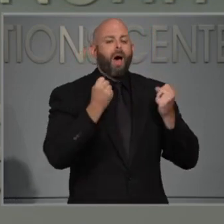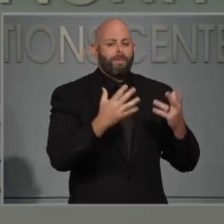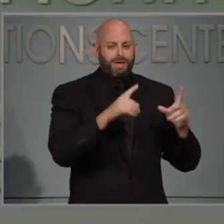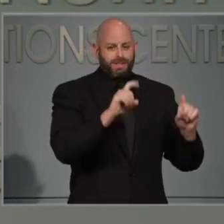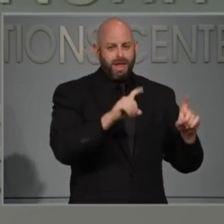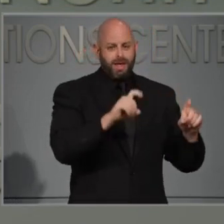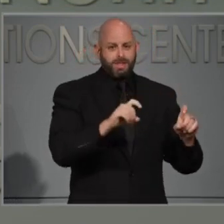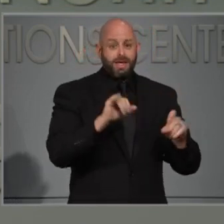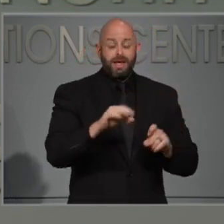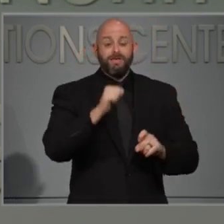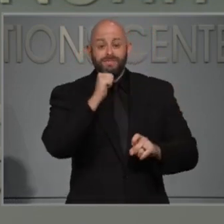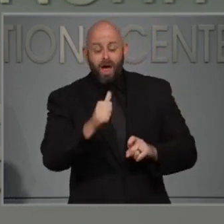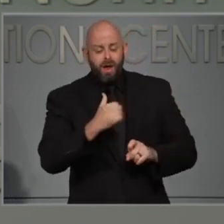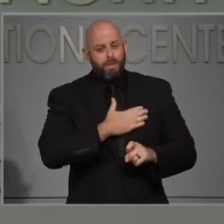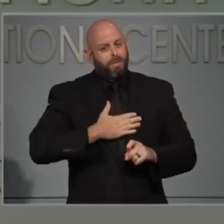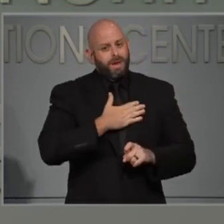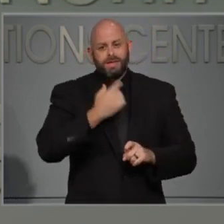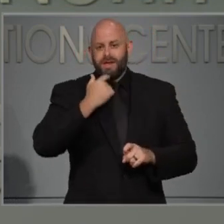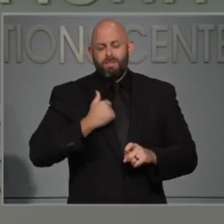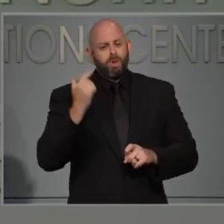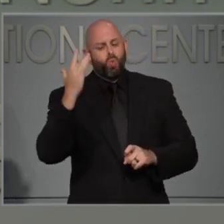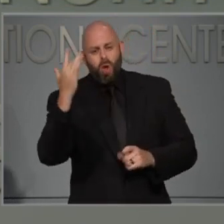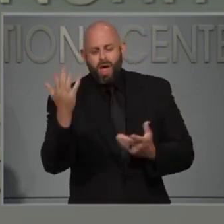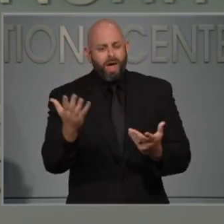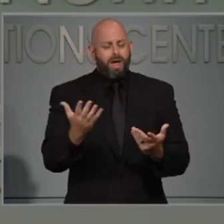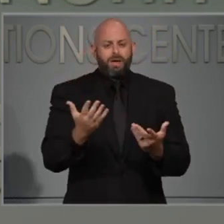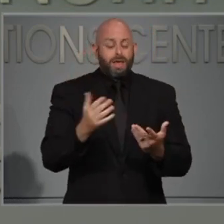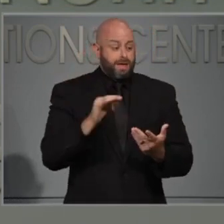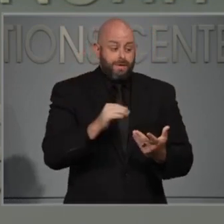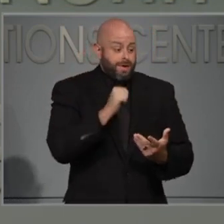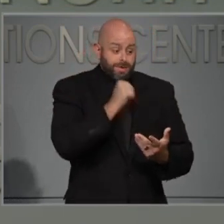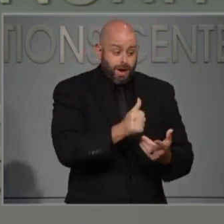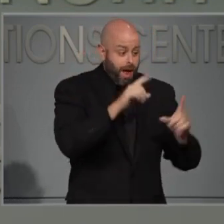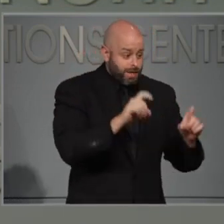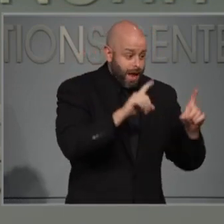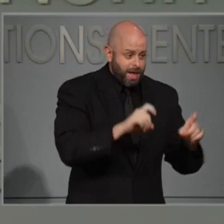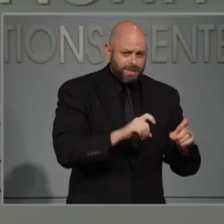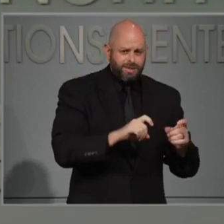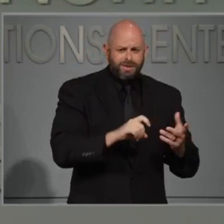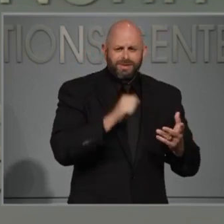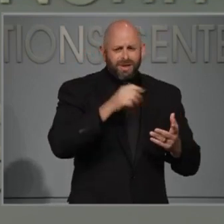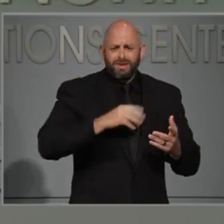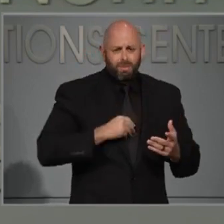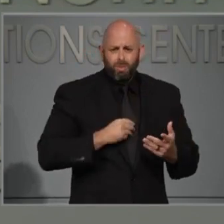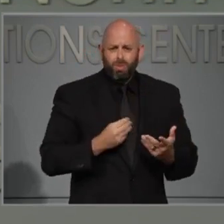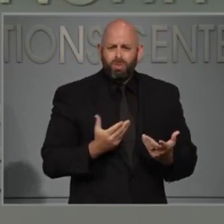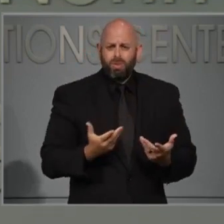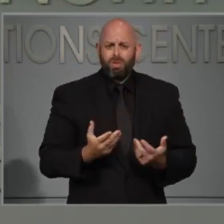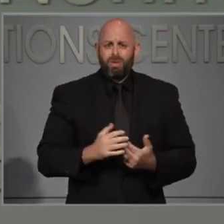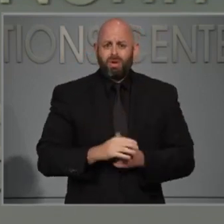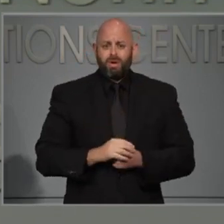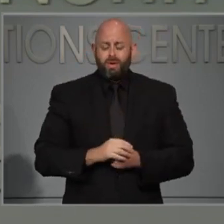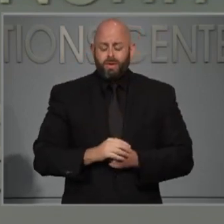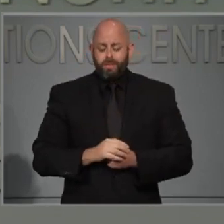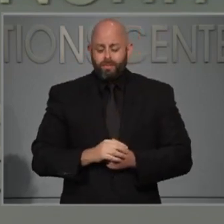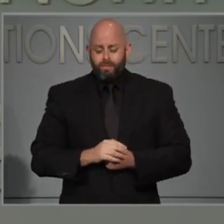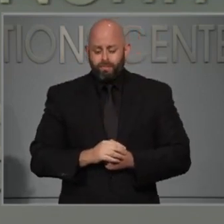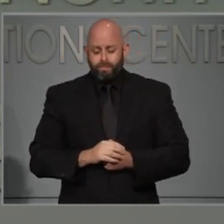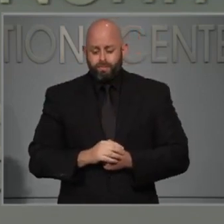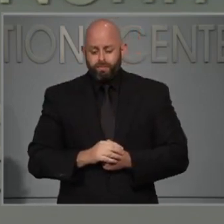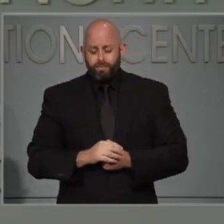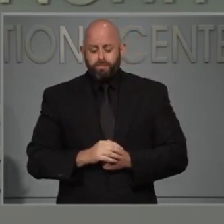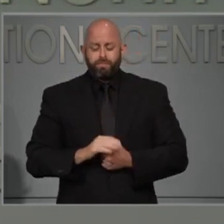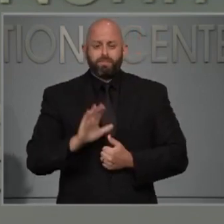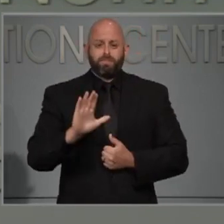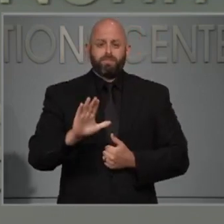If not, please tell me why. And do you think this is acceptable? I don't know. Thank you. Kate, so sorry to